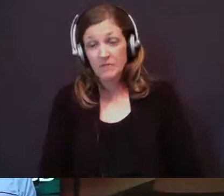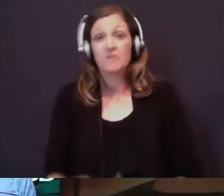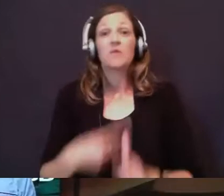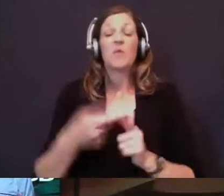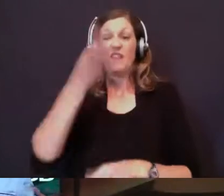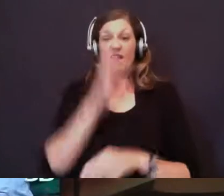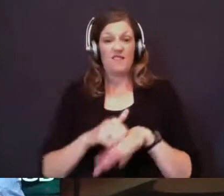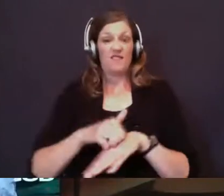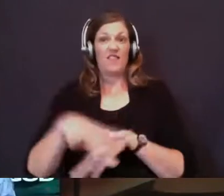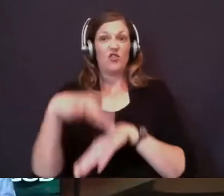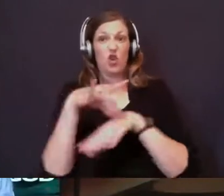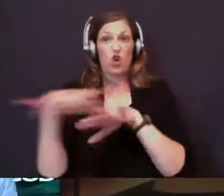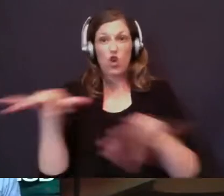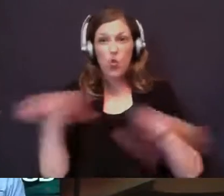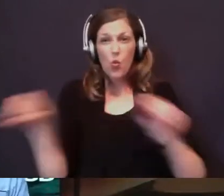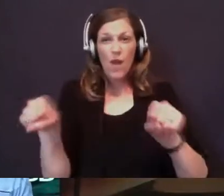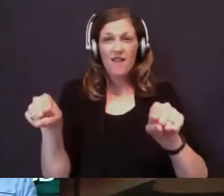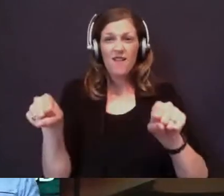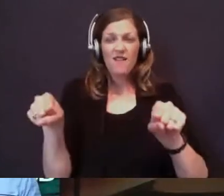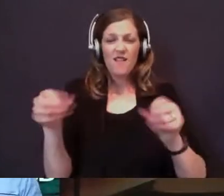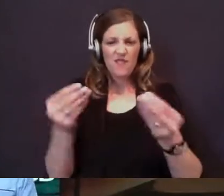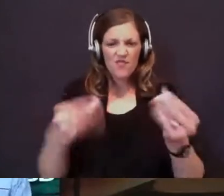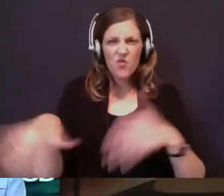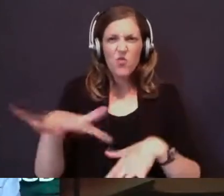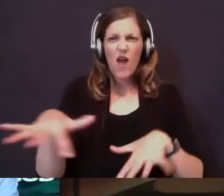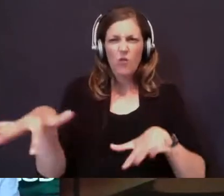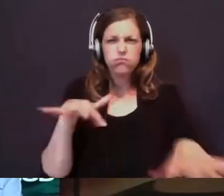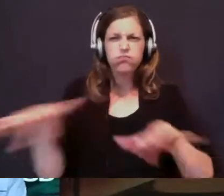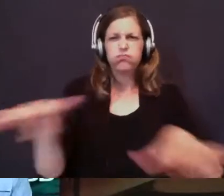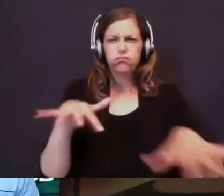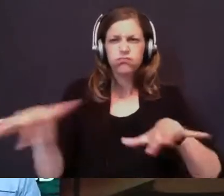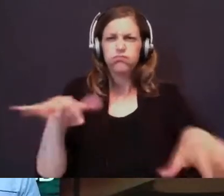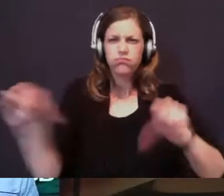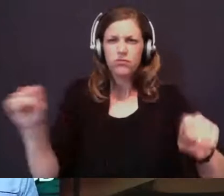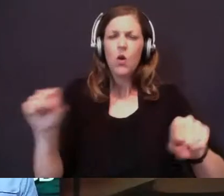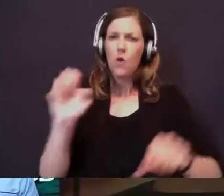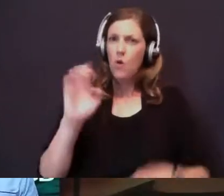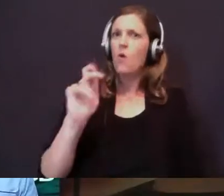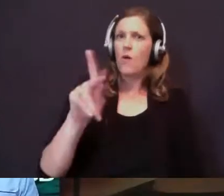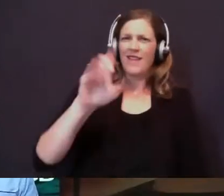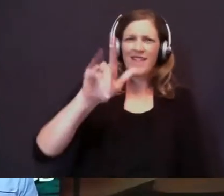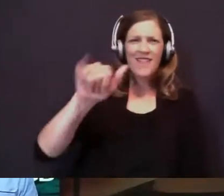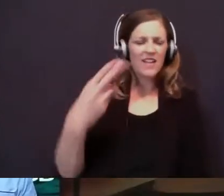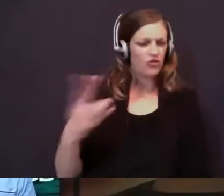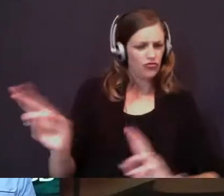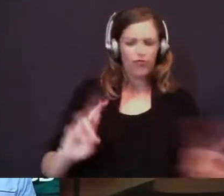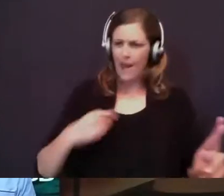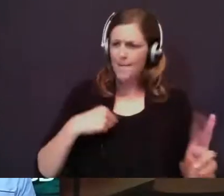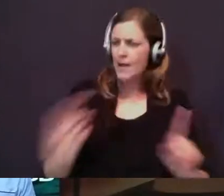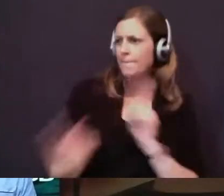earthquake. The ground begins to shake. Okay, Elijah's ready. This is the time when I'm going to meet with the Lord.